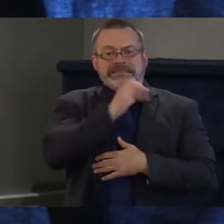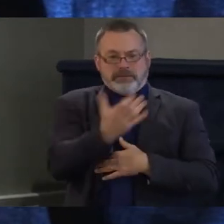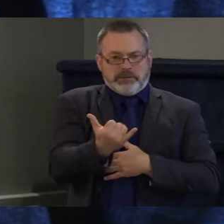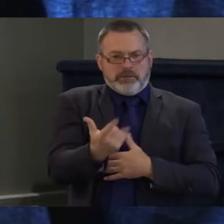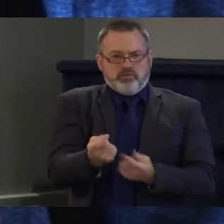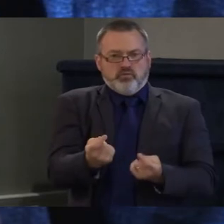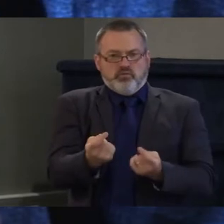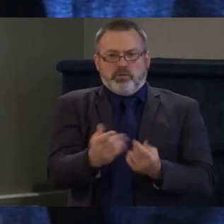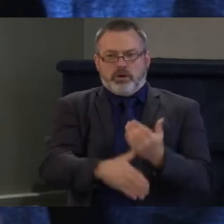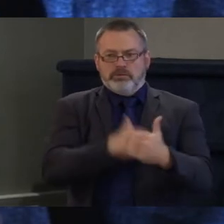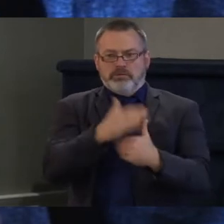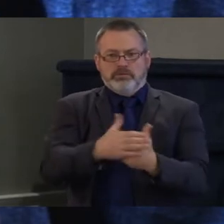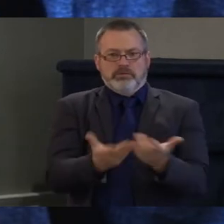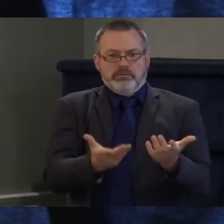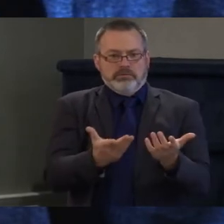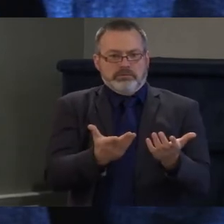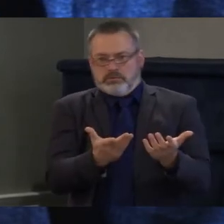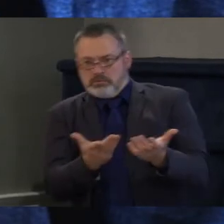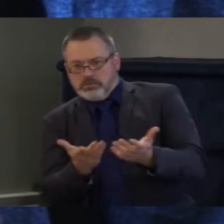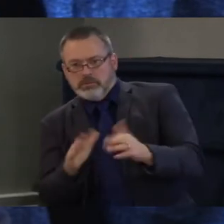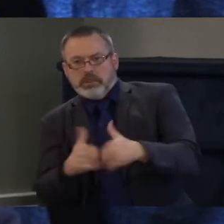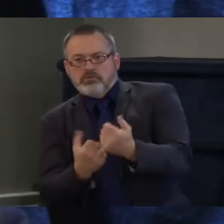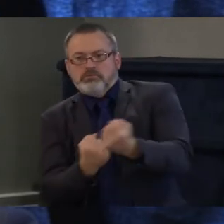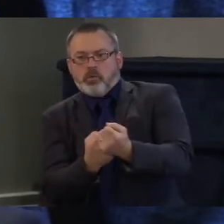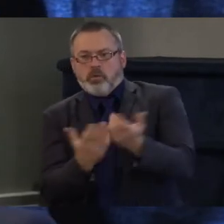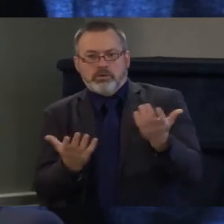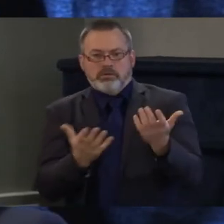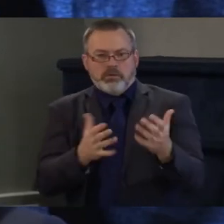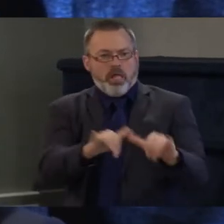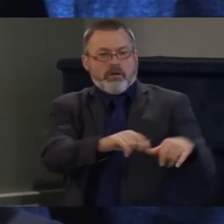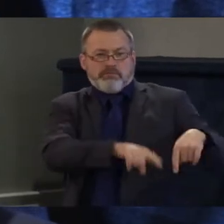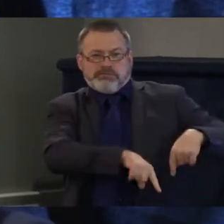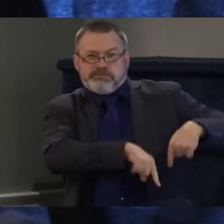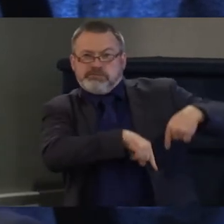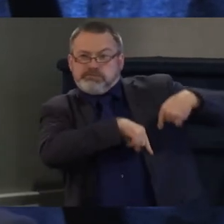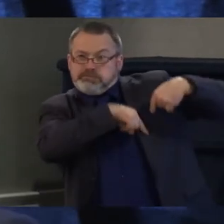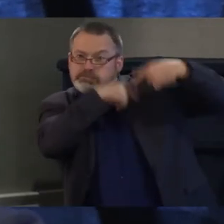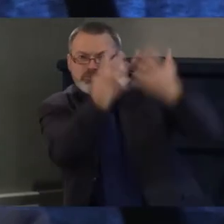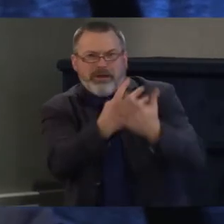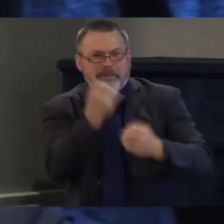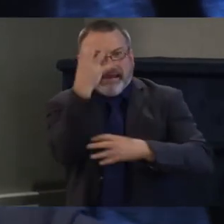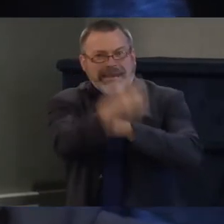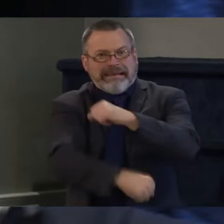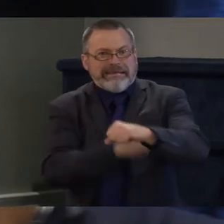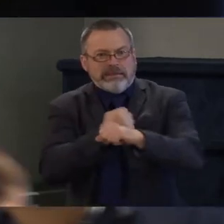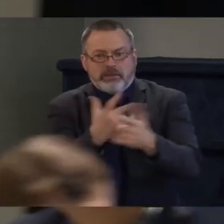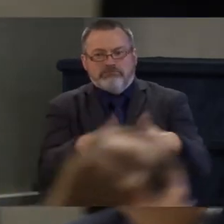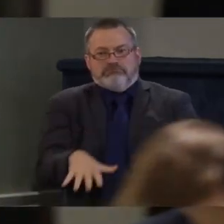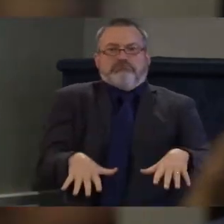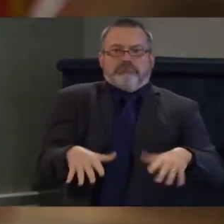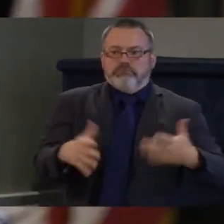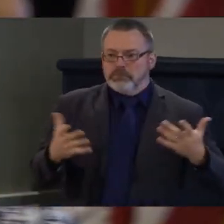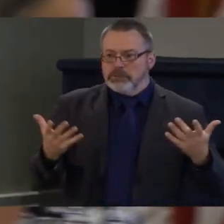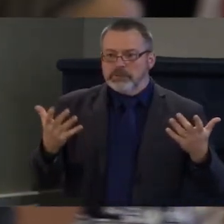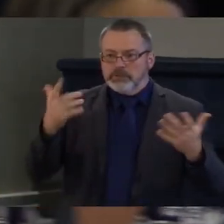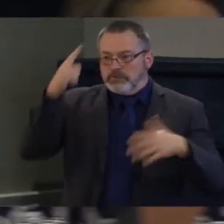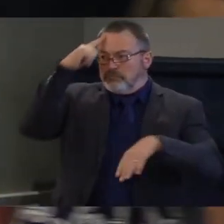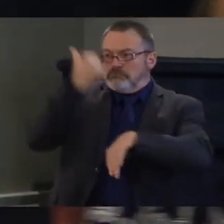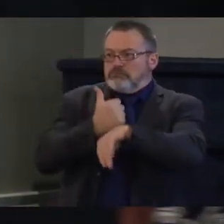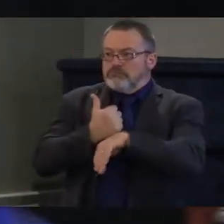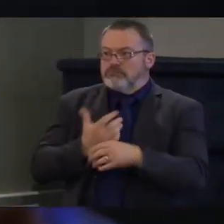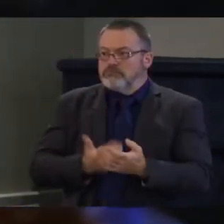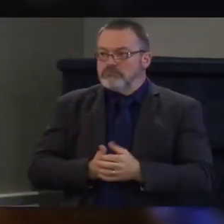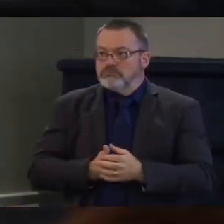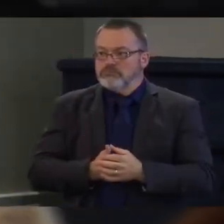so many issues to be dealt with. And Liam Madden. So, I'll